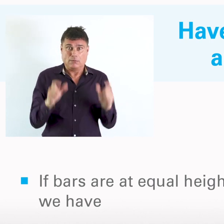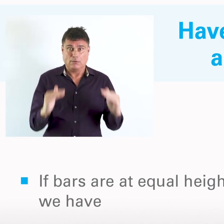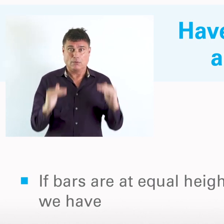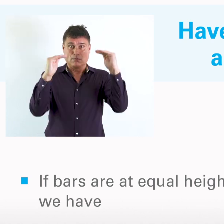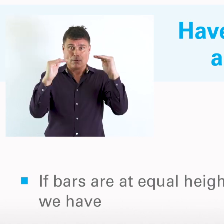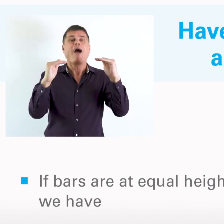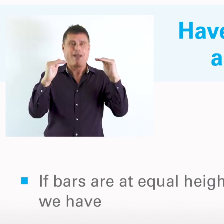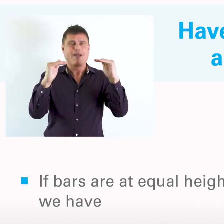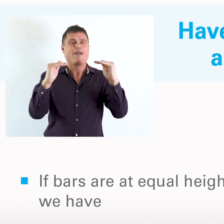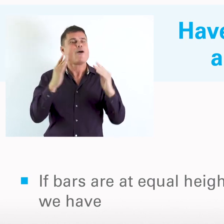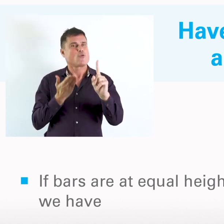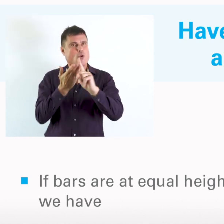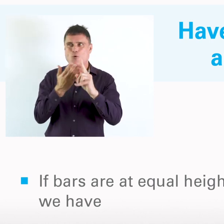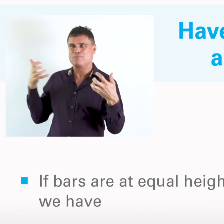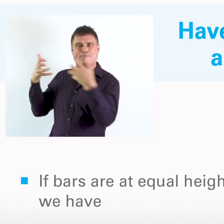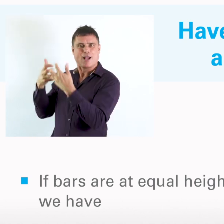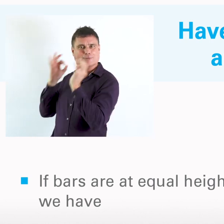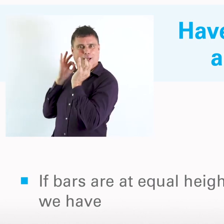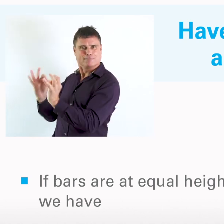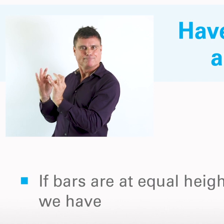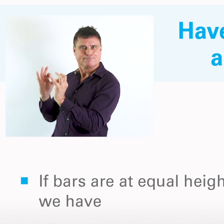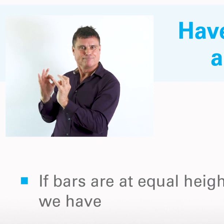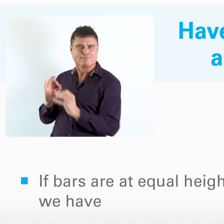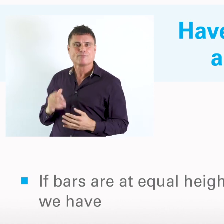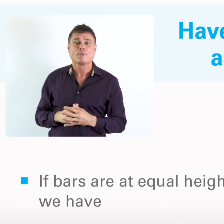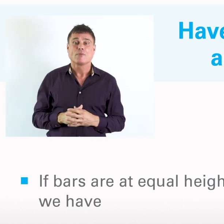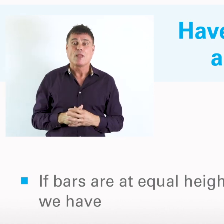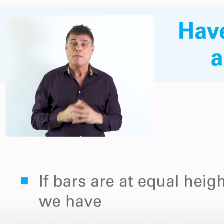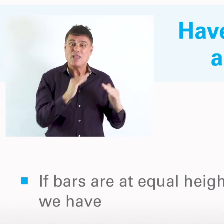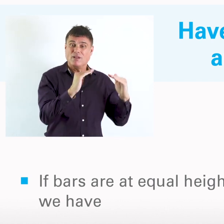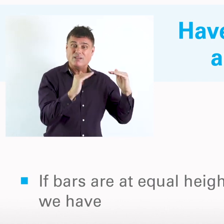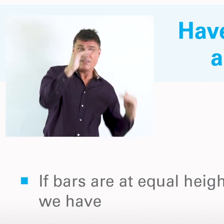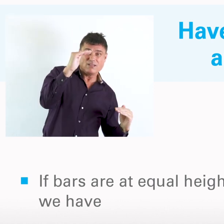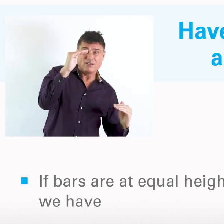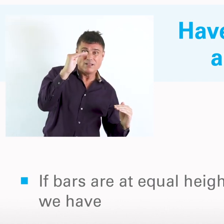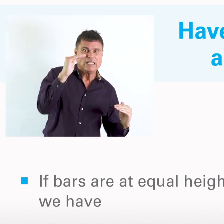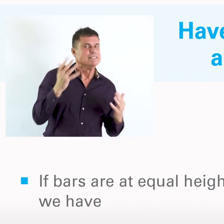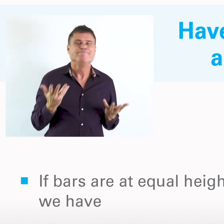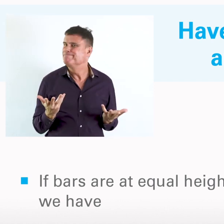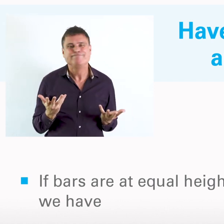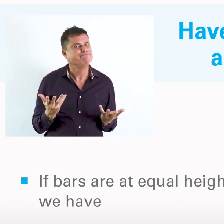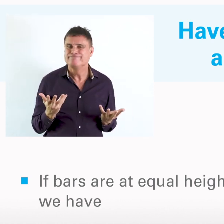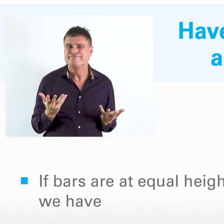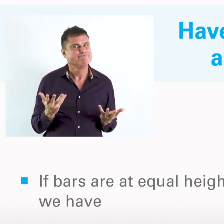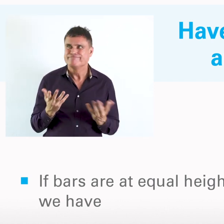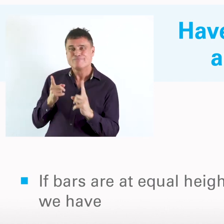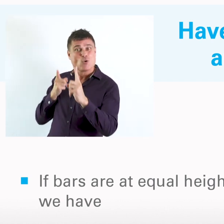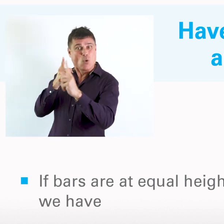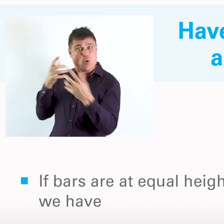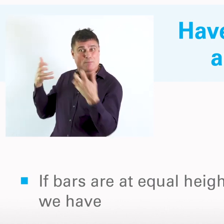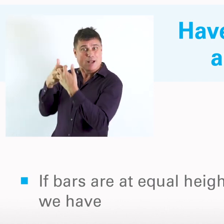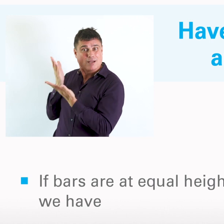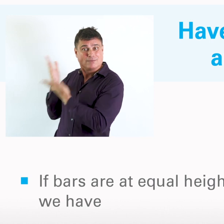the same height, then we've met our goals, we've met our objectives. If those bars, as you see them, are at different heights,